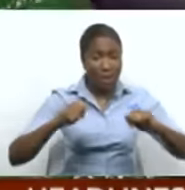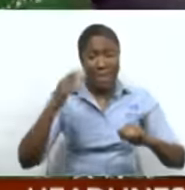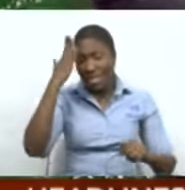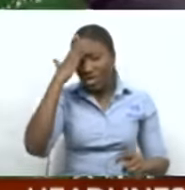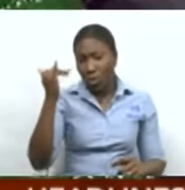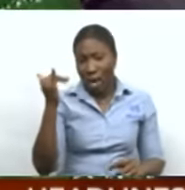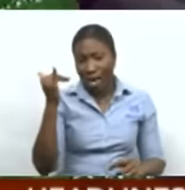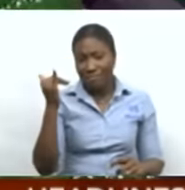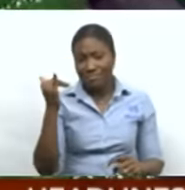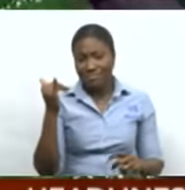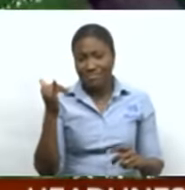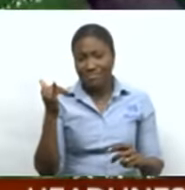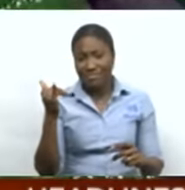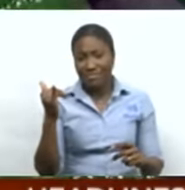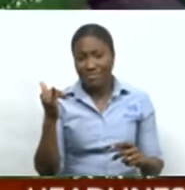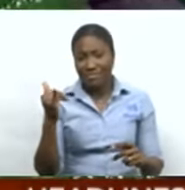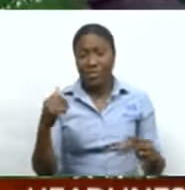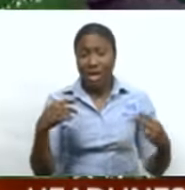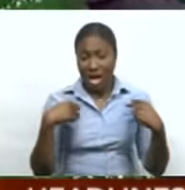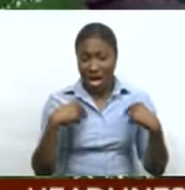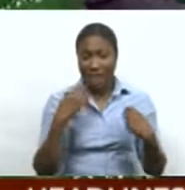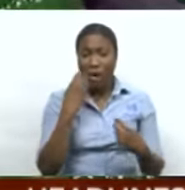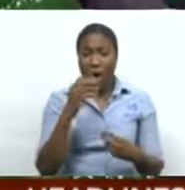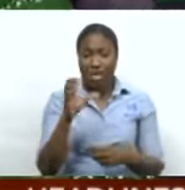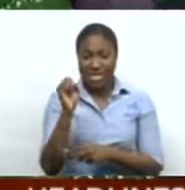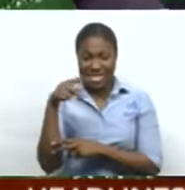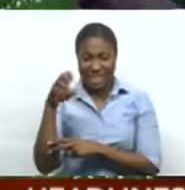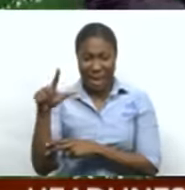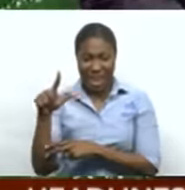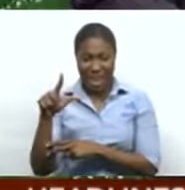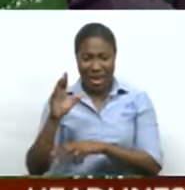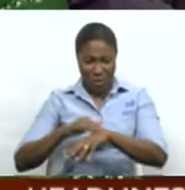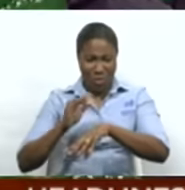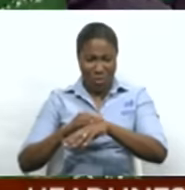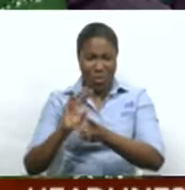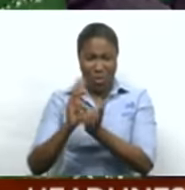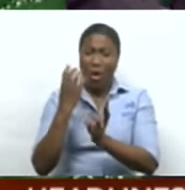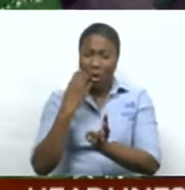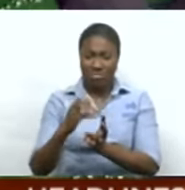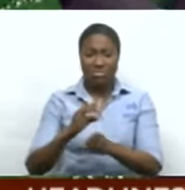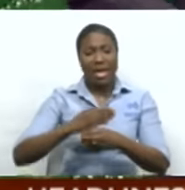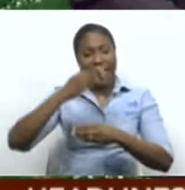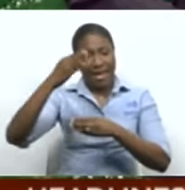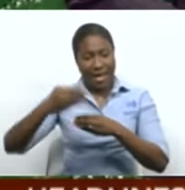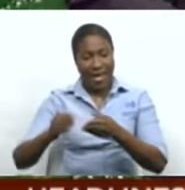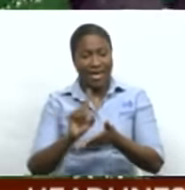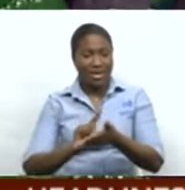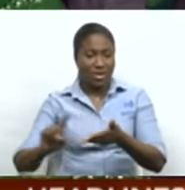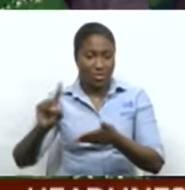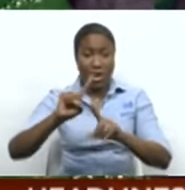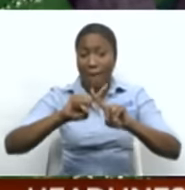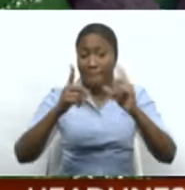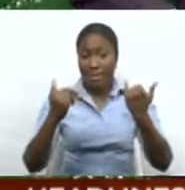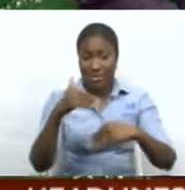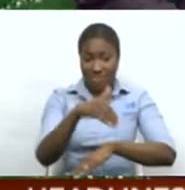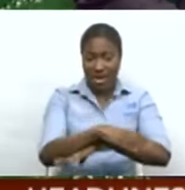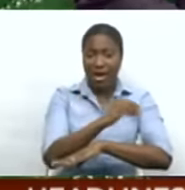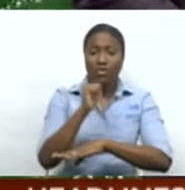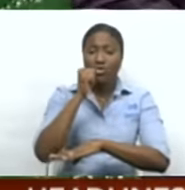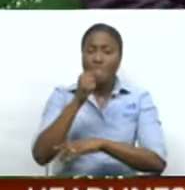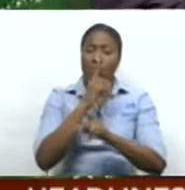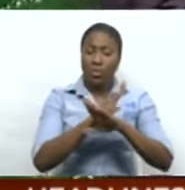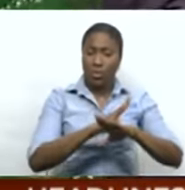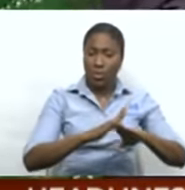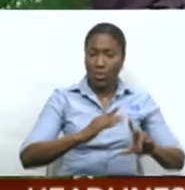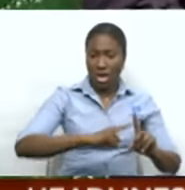we have that hot spell alert that's ending next week. But for tonight and through tomorrow, generally settled conditions are